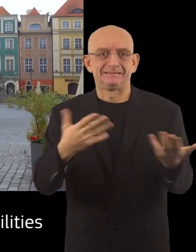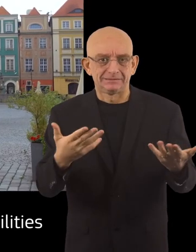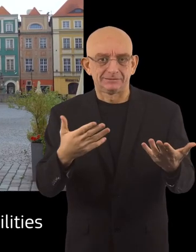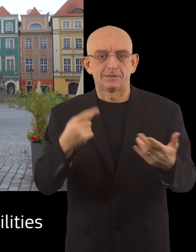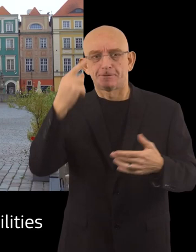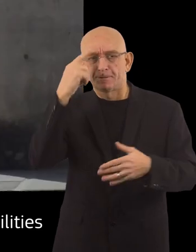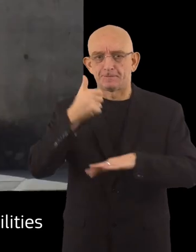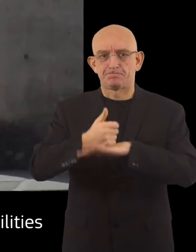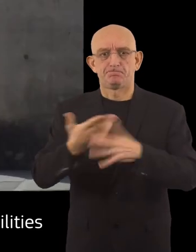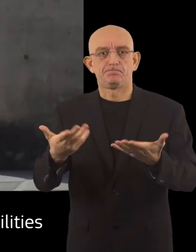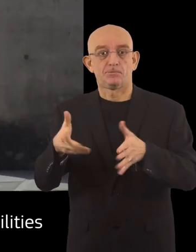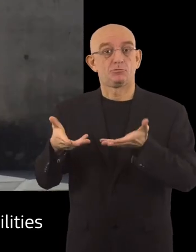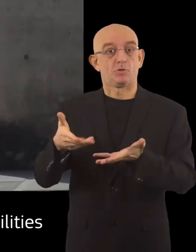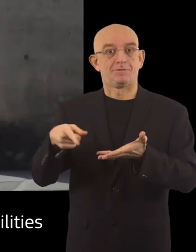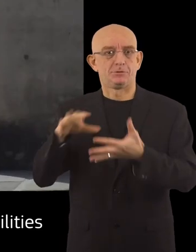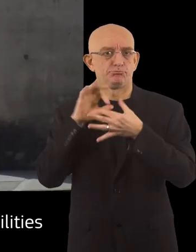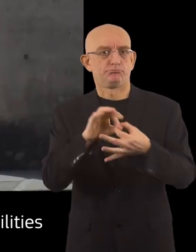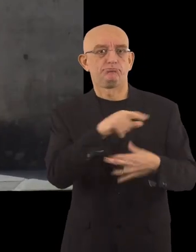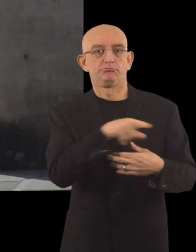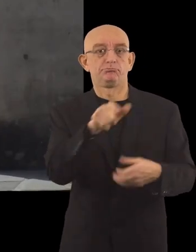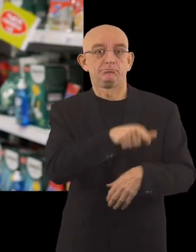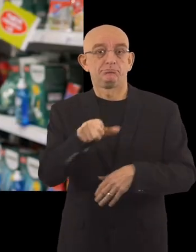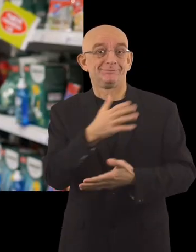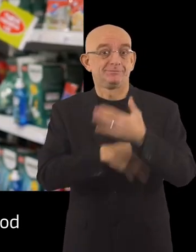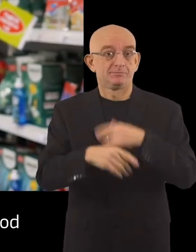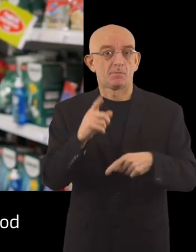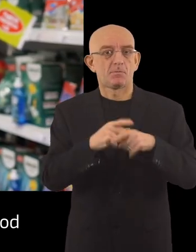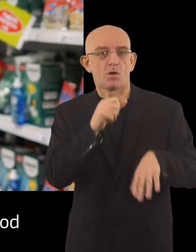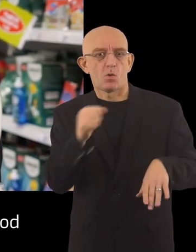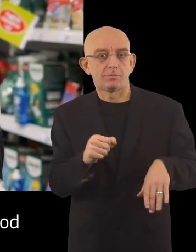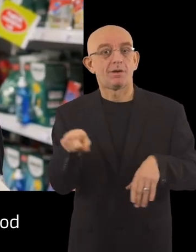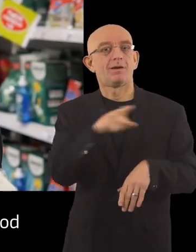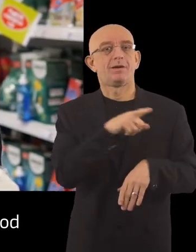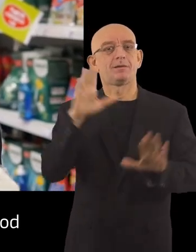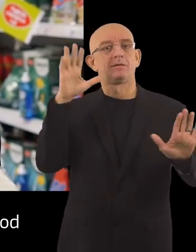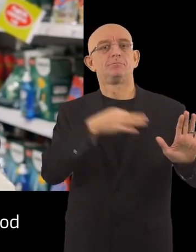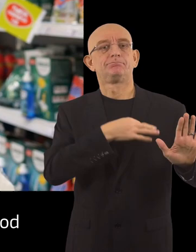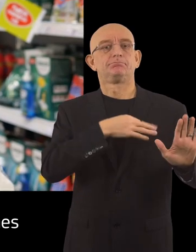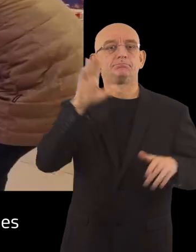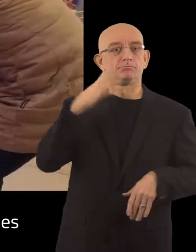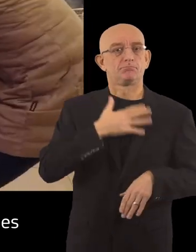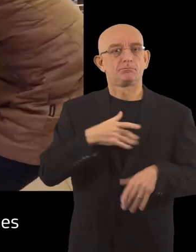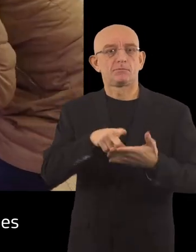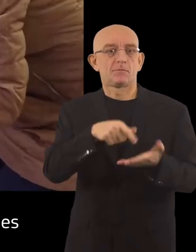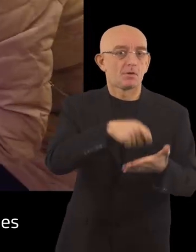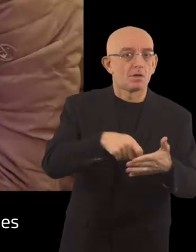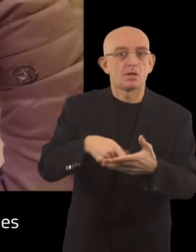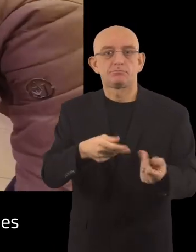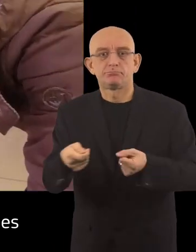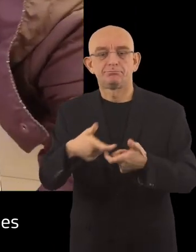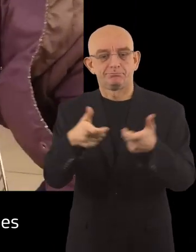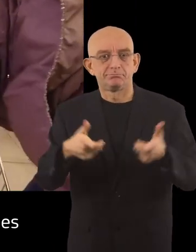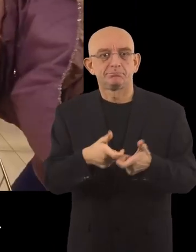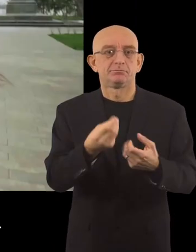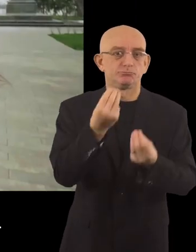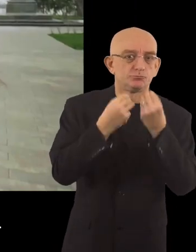A service was set up for persons with disabilities and older people where volunteers would go shopping for food and hygiene products, as well